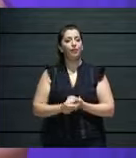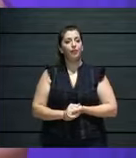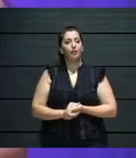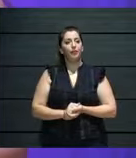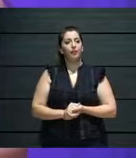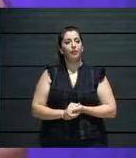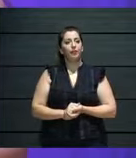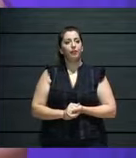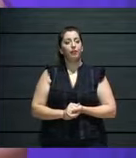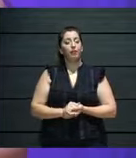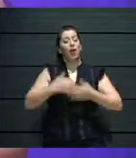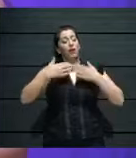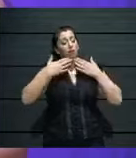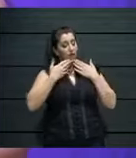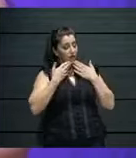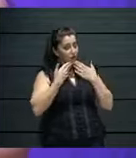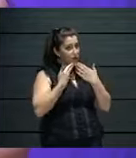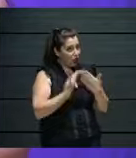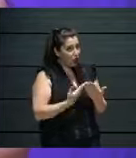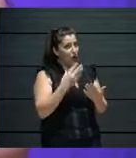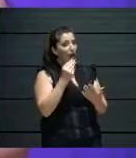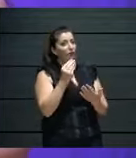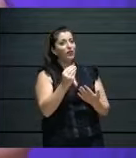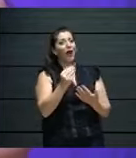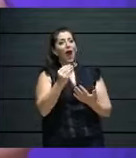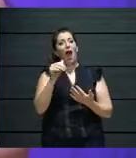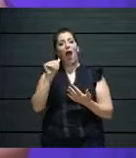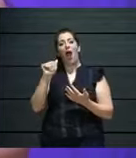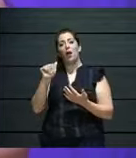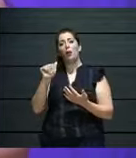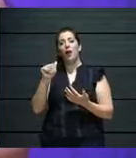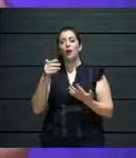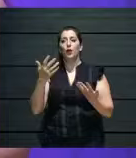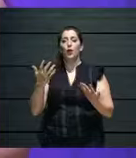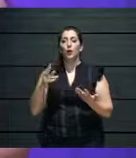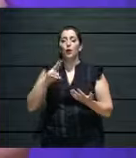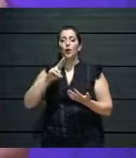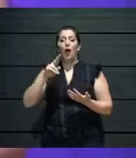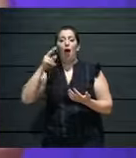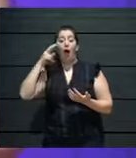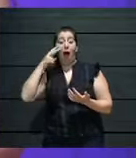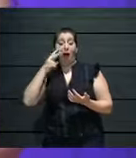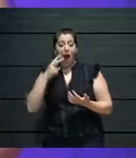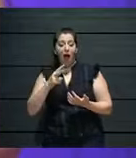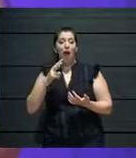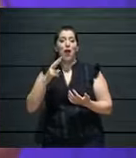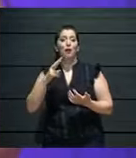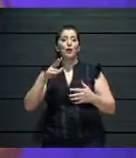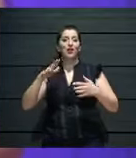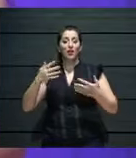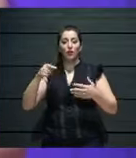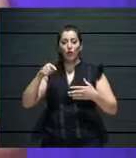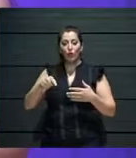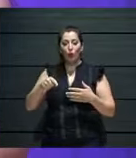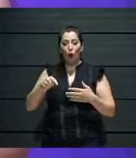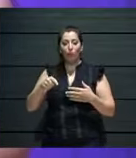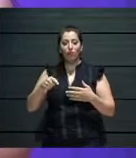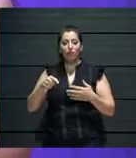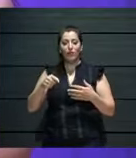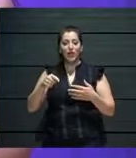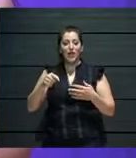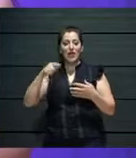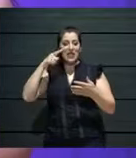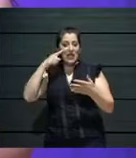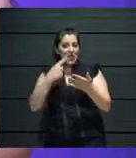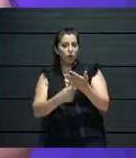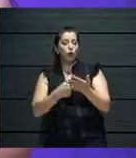case. And I think that you managed to, um, to create, to, to take the opportunity in reality and to,